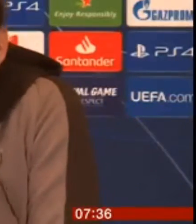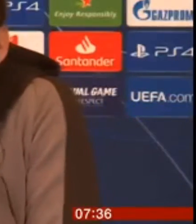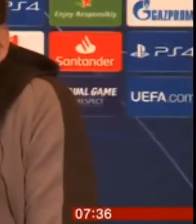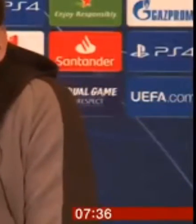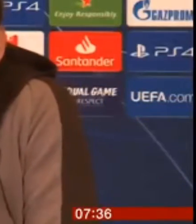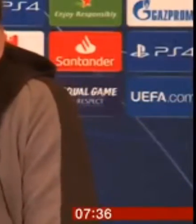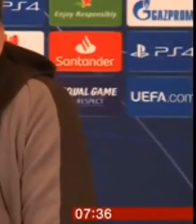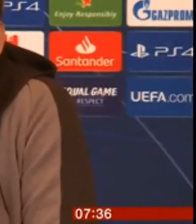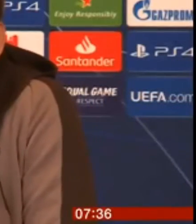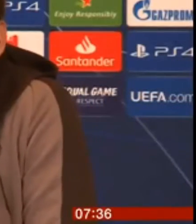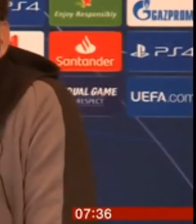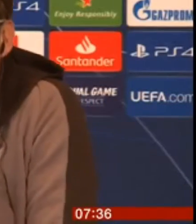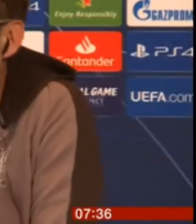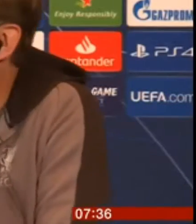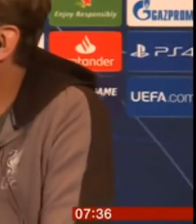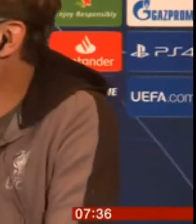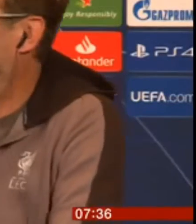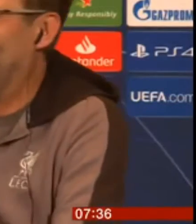Again, please.